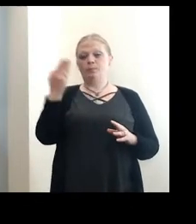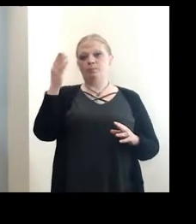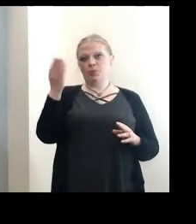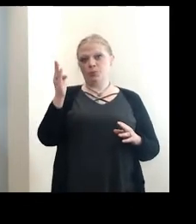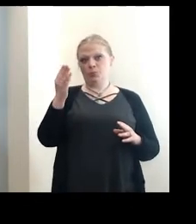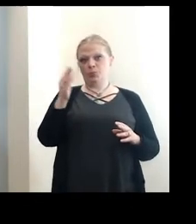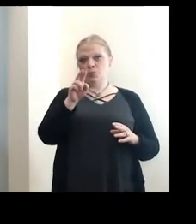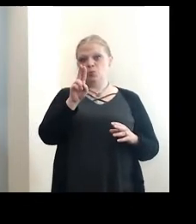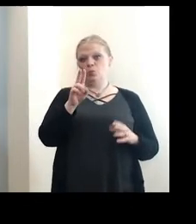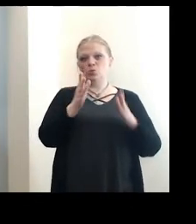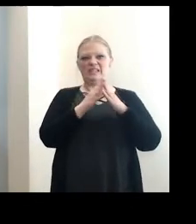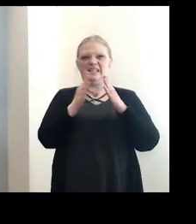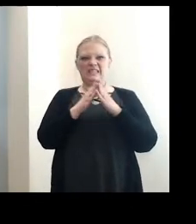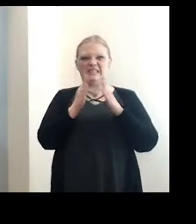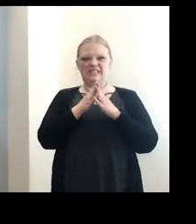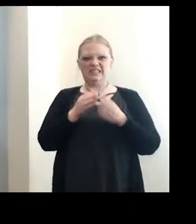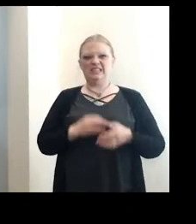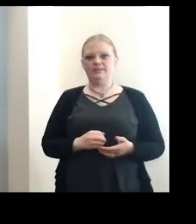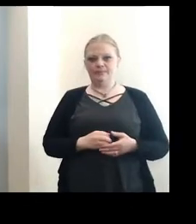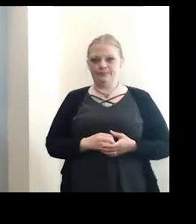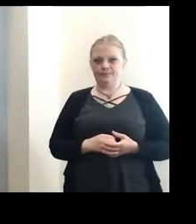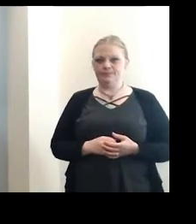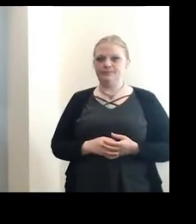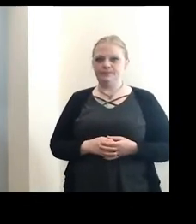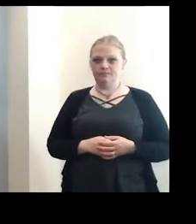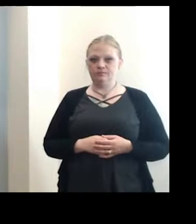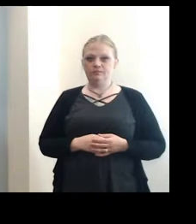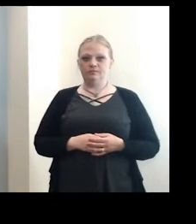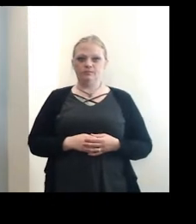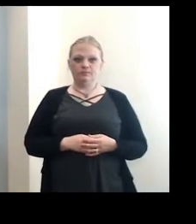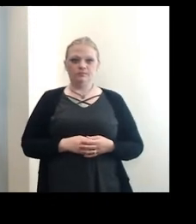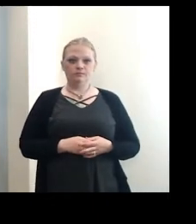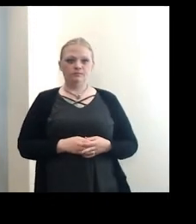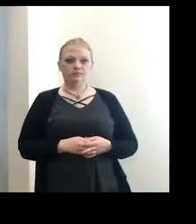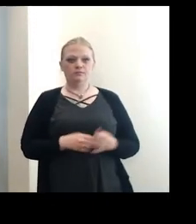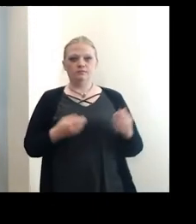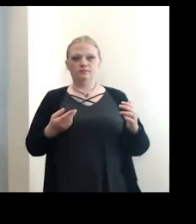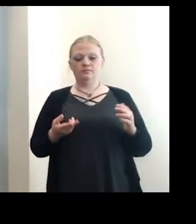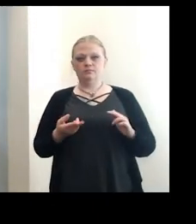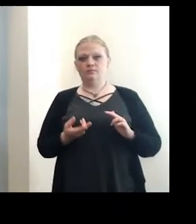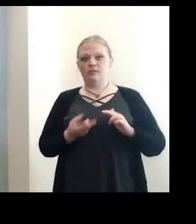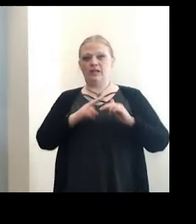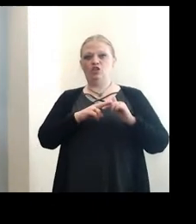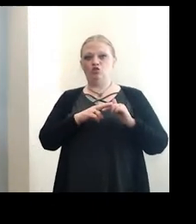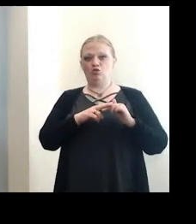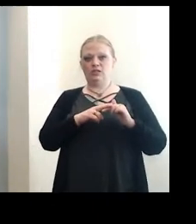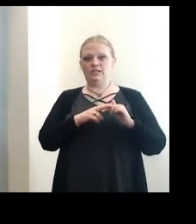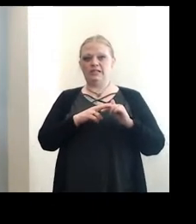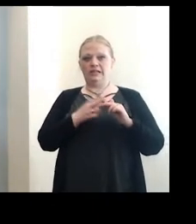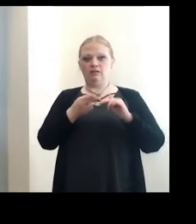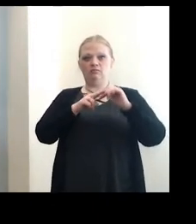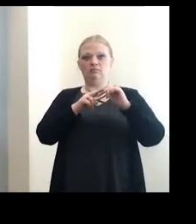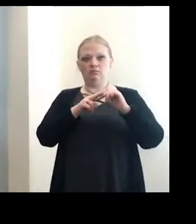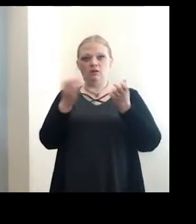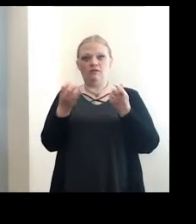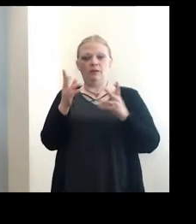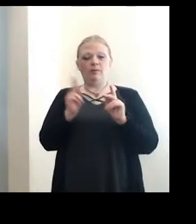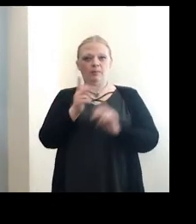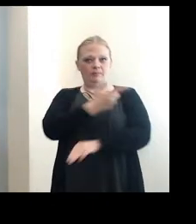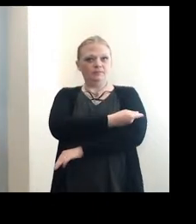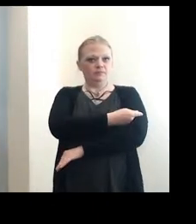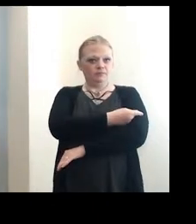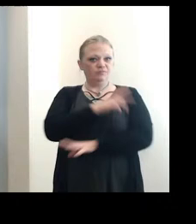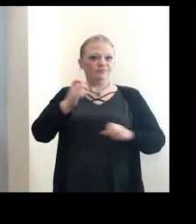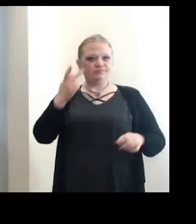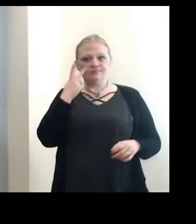corresponds to urban zip codes. And so, um, this is of, uh, increasing, uh, proportion of people vaccinated. So